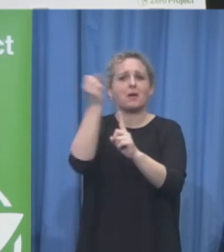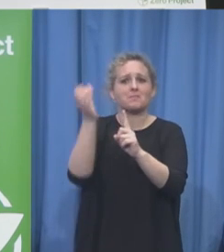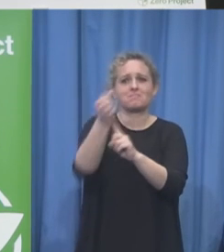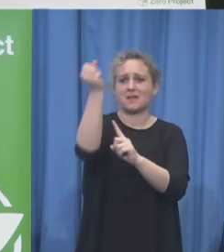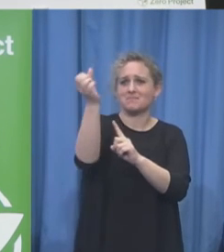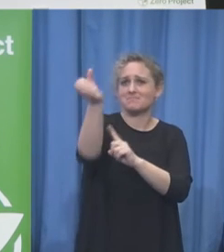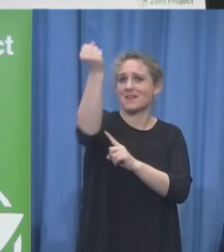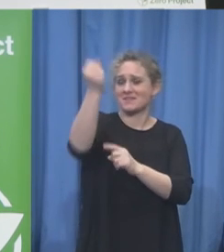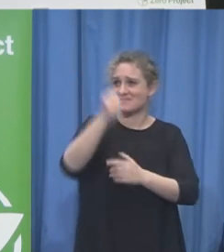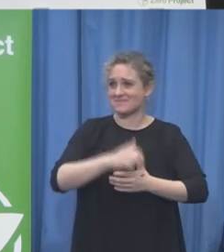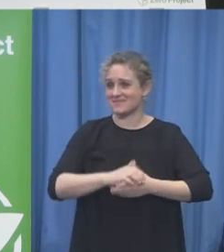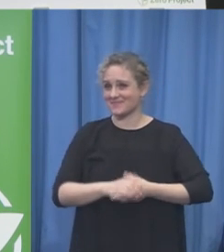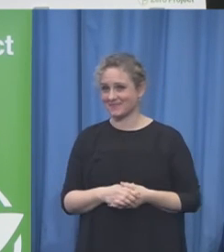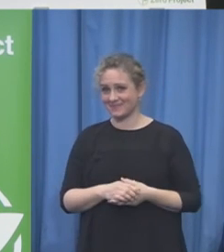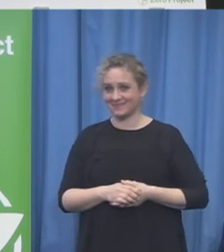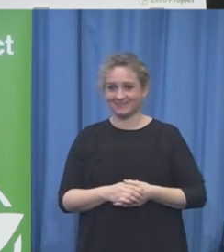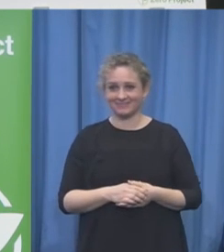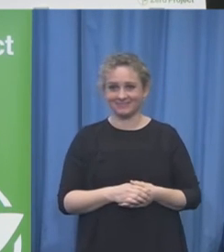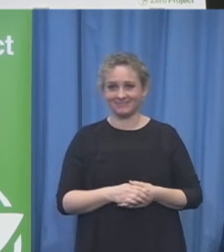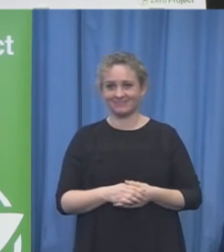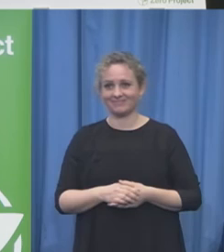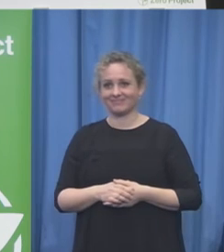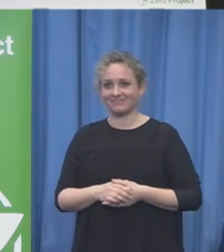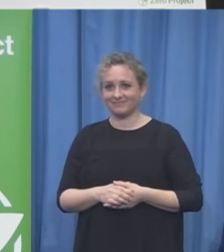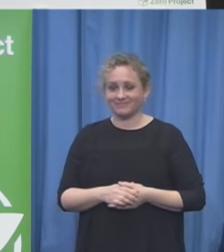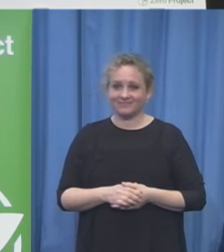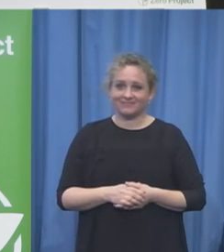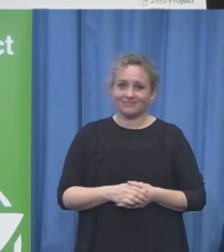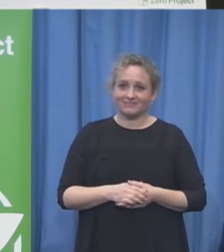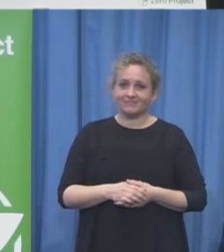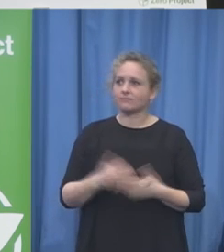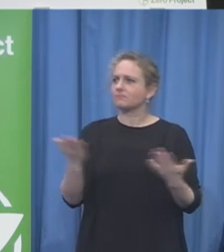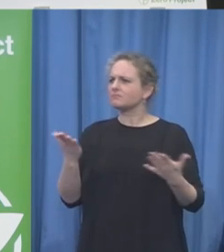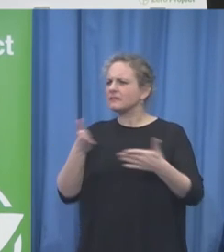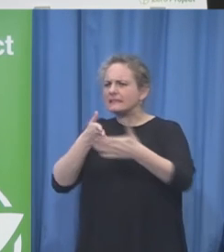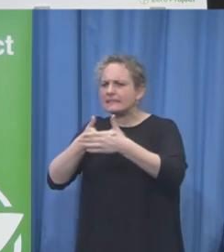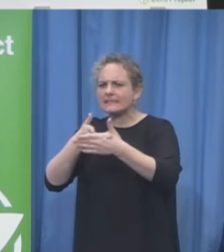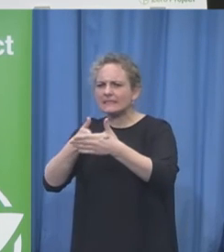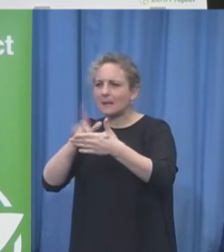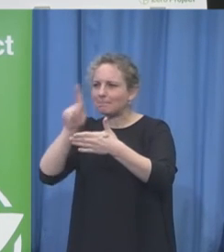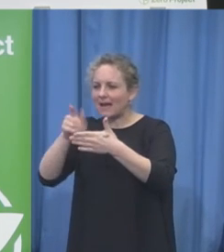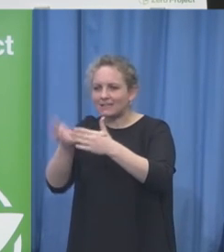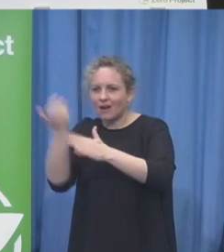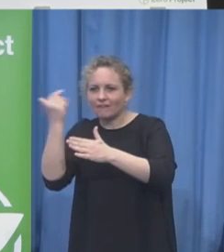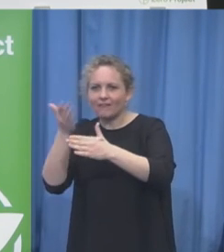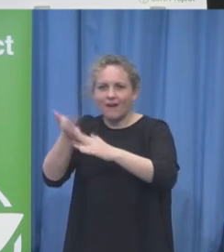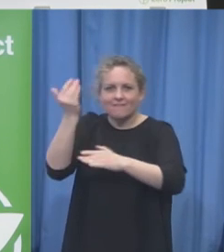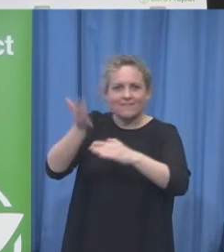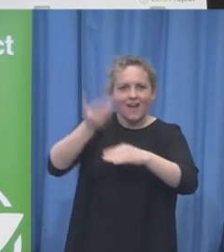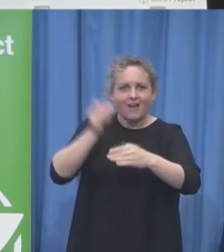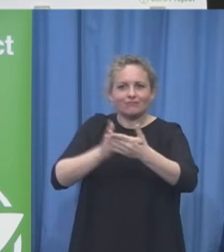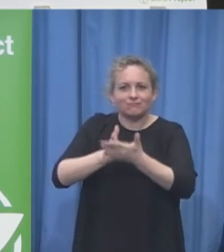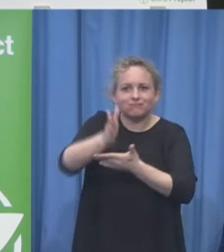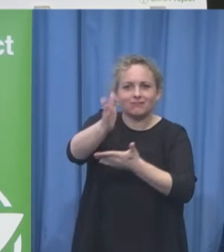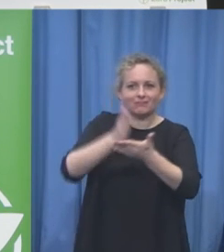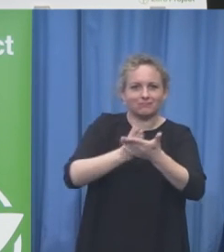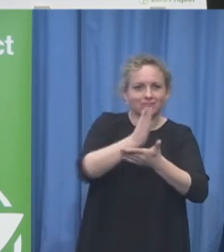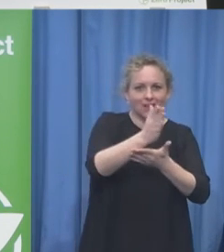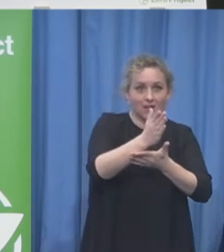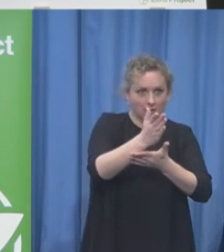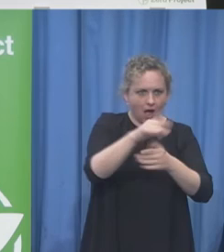abolish one barrier to the others to optimize the situation for people with disabilities